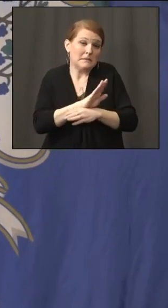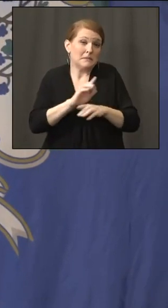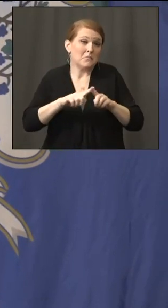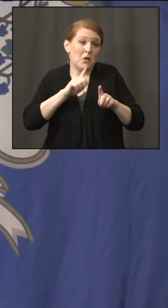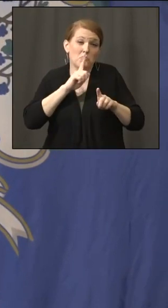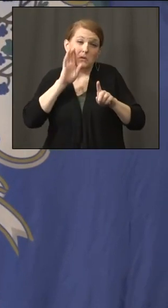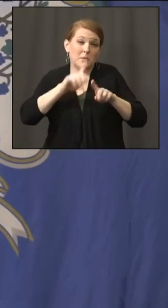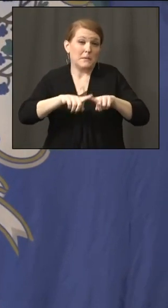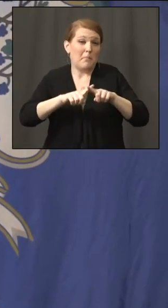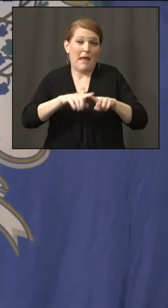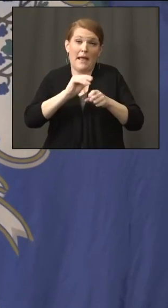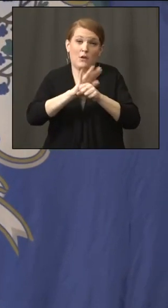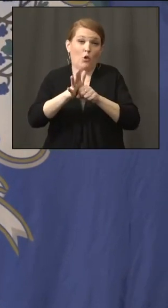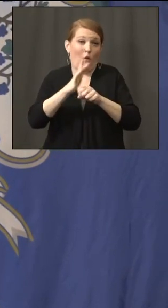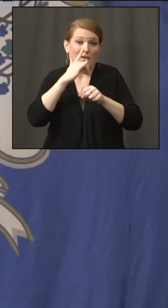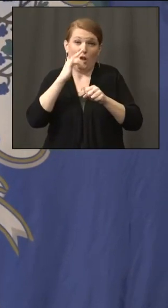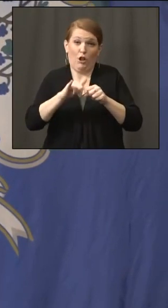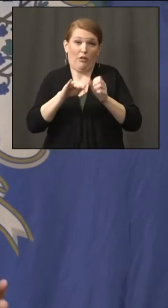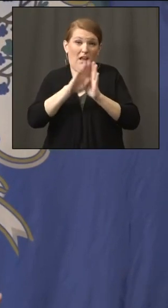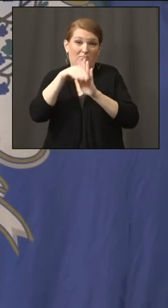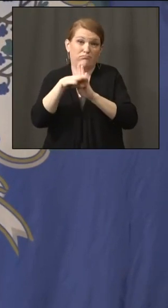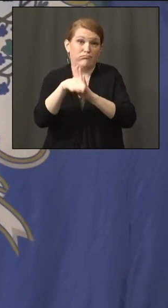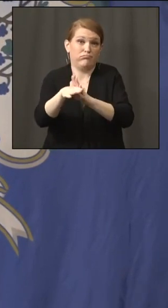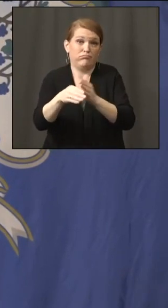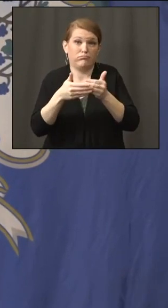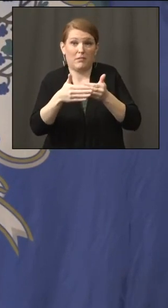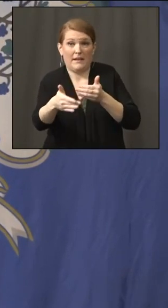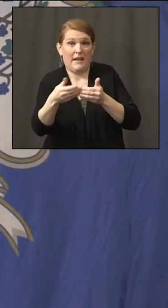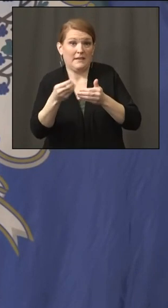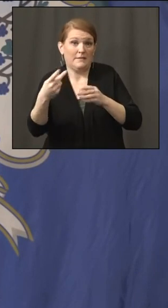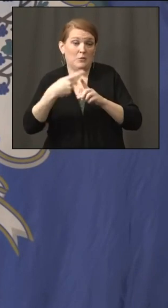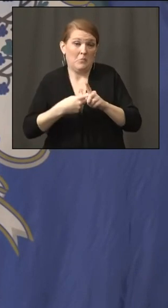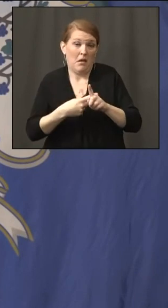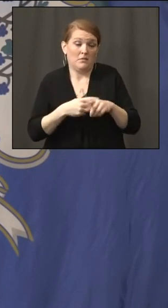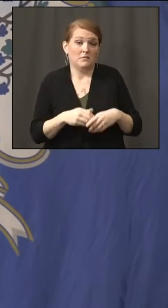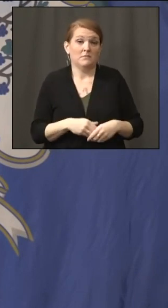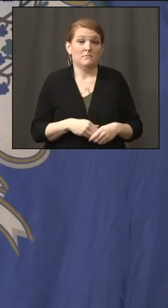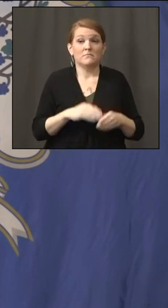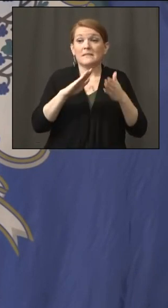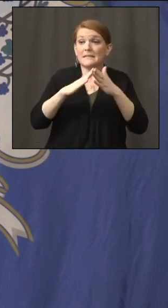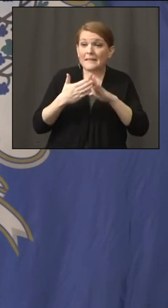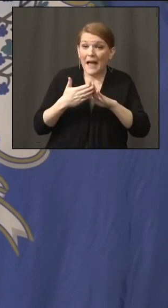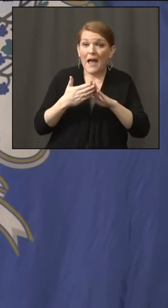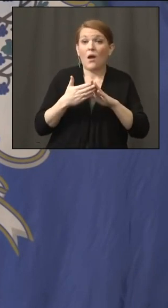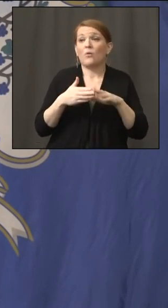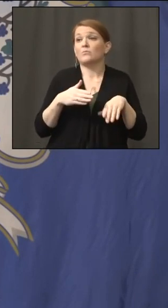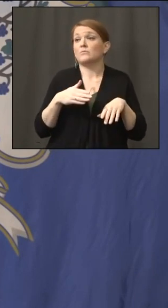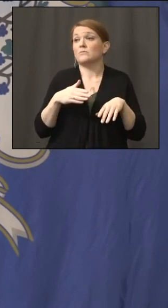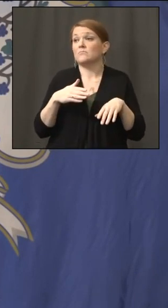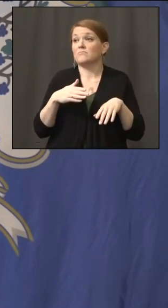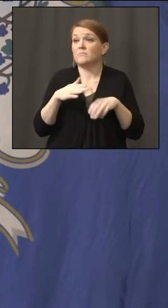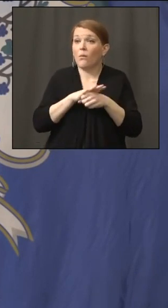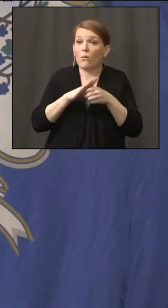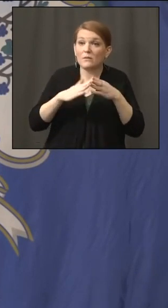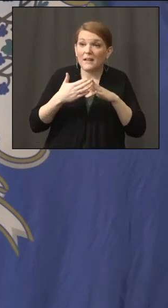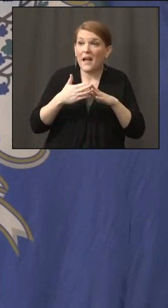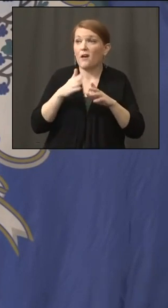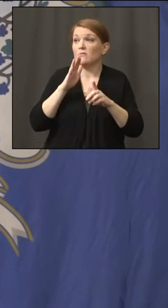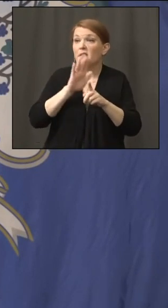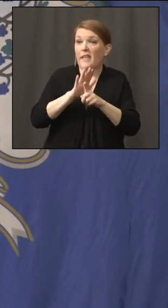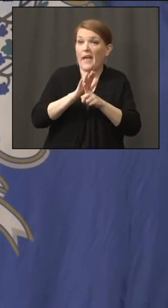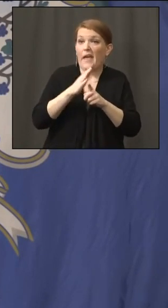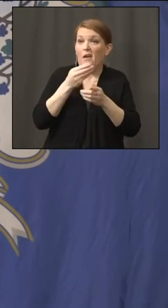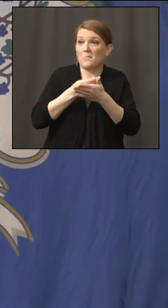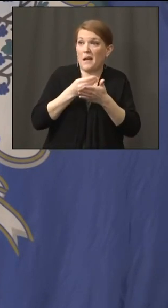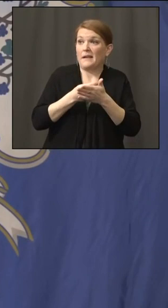Some state and local aid that would help out, you know, towns and municipalities that had their revenues hit as well as the state would be much